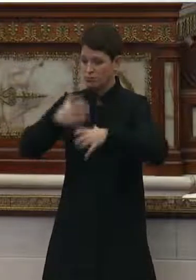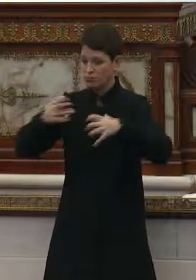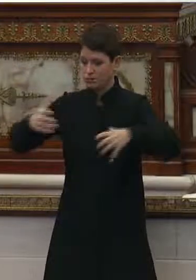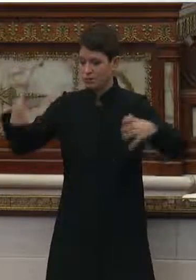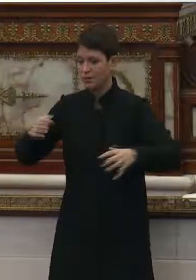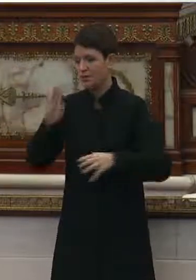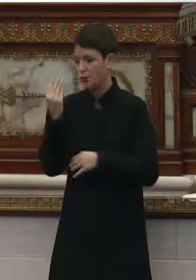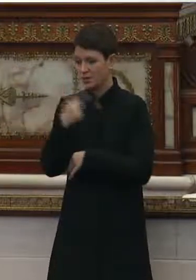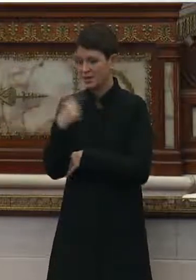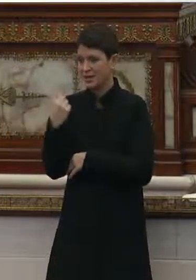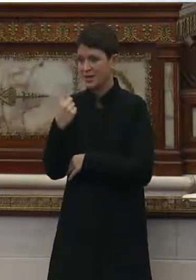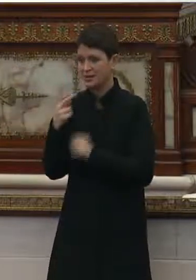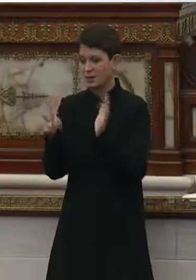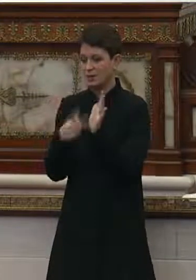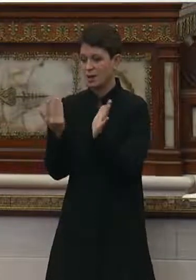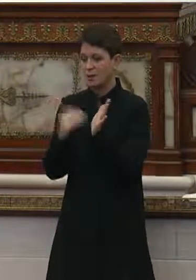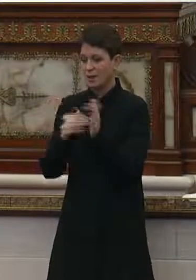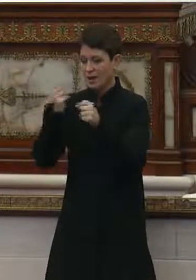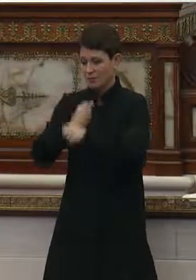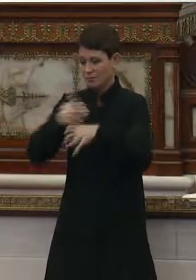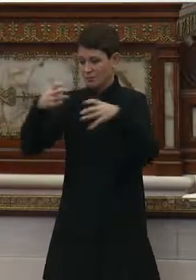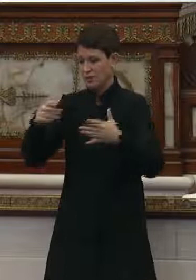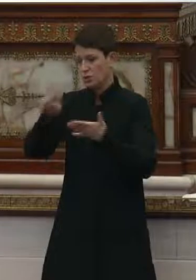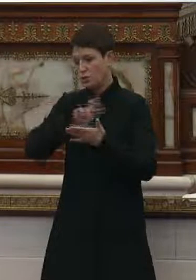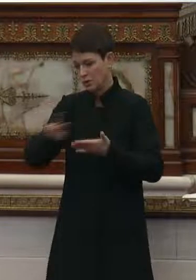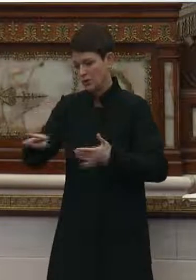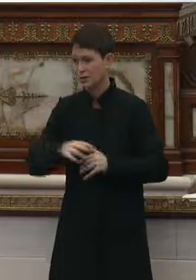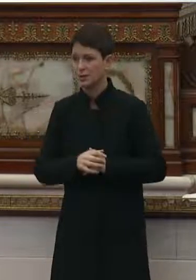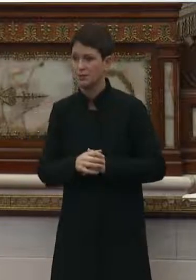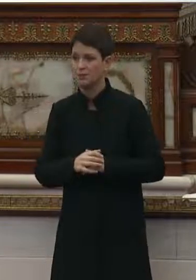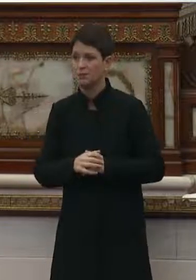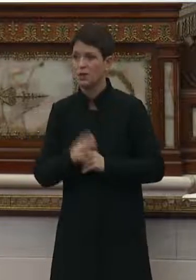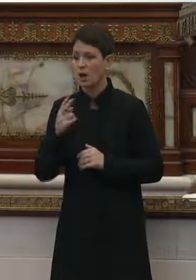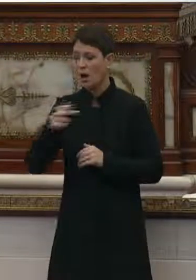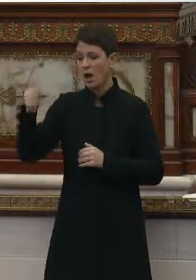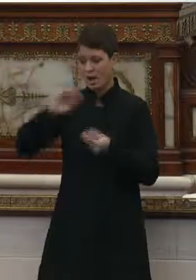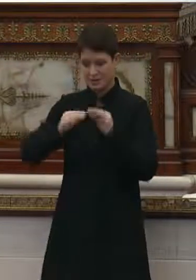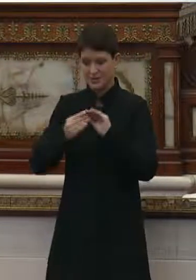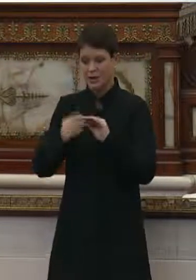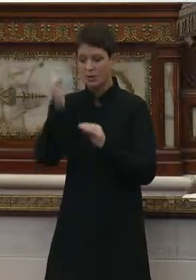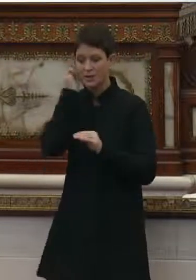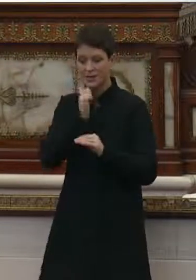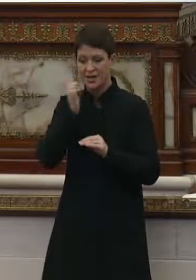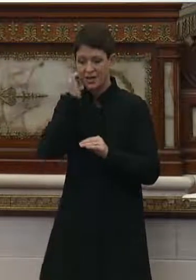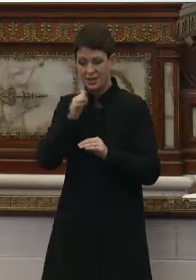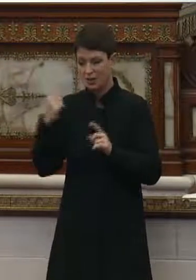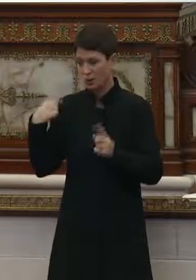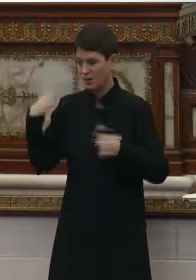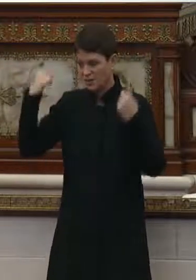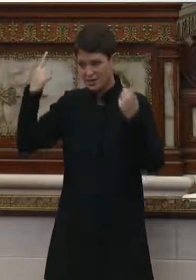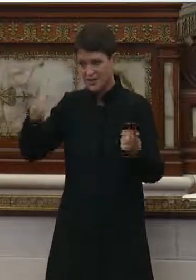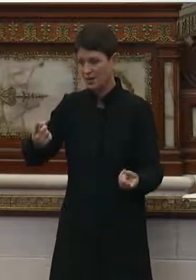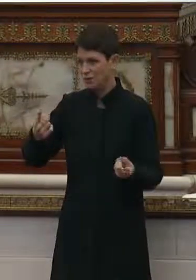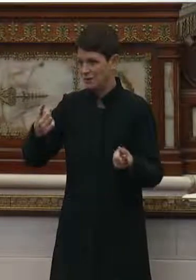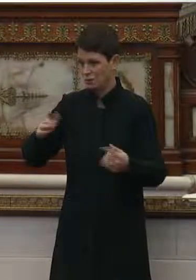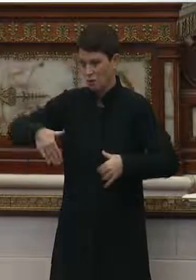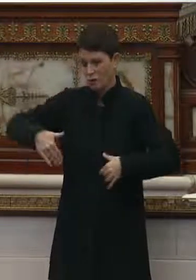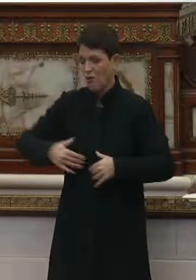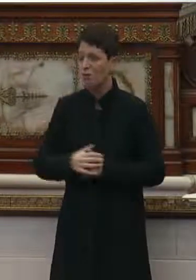14 days, then they'll double again over the next 14 days. We're already at the highest daily case counts we've seen in the entire epidemic.